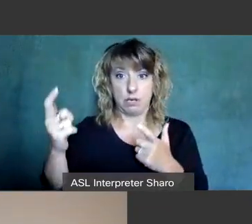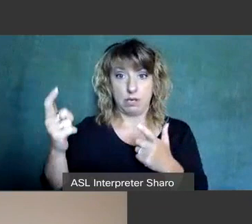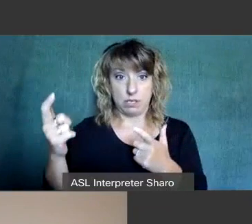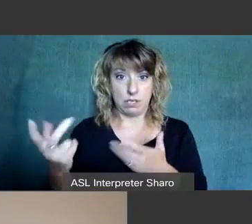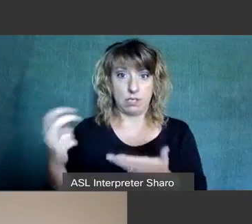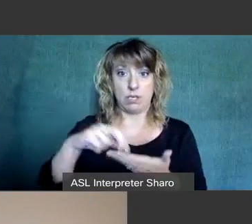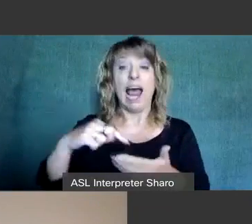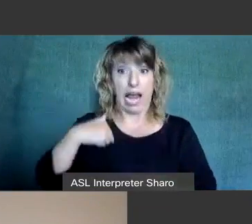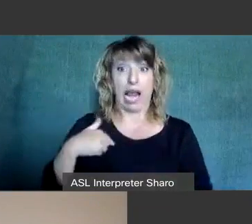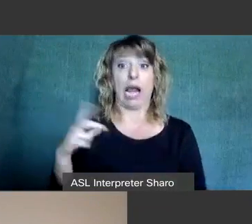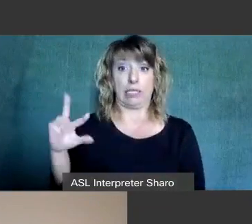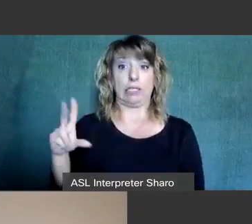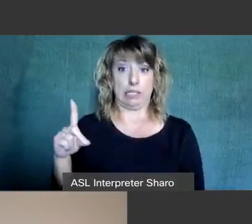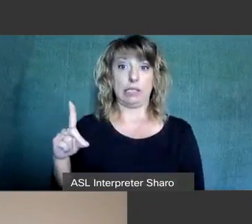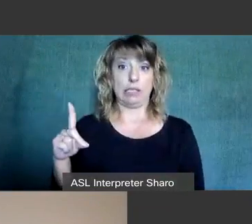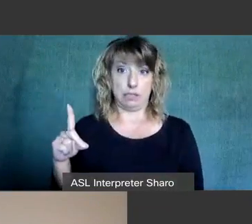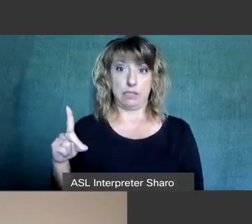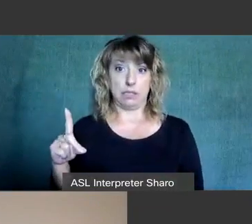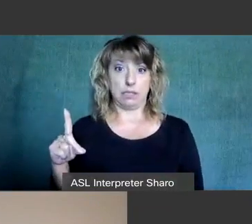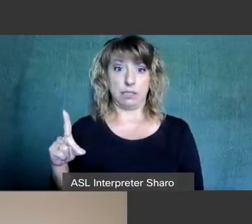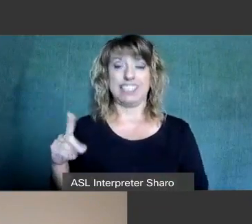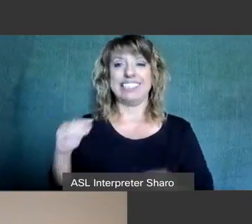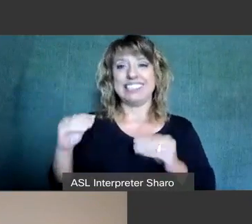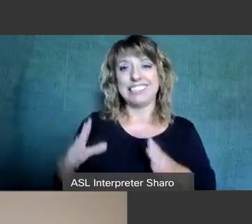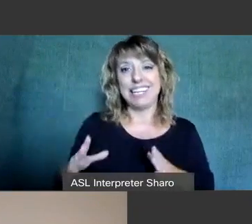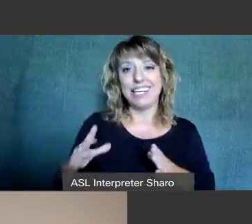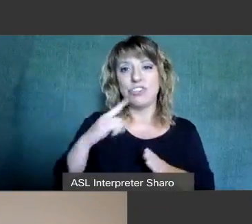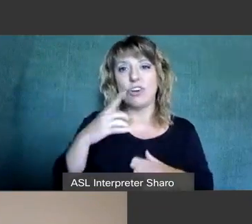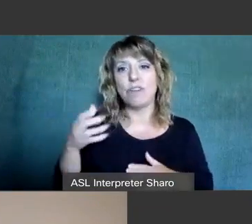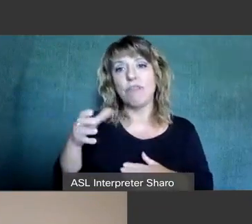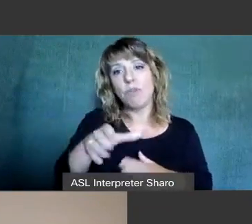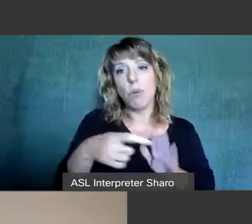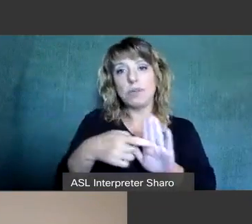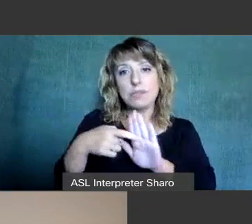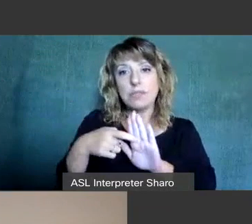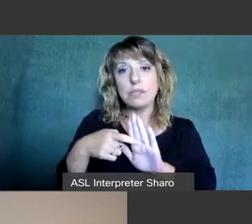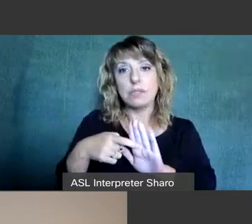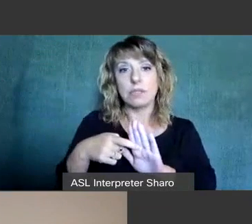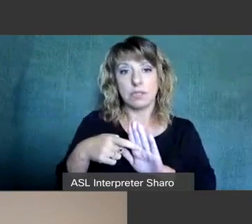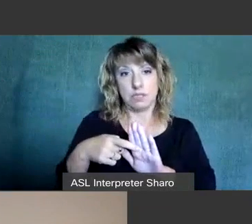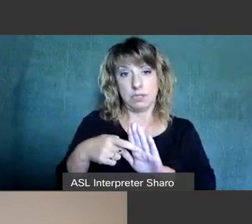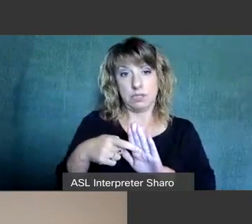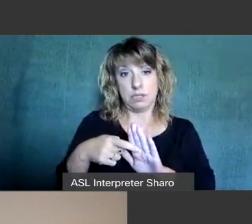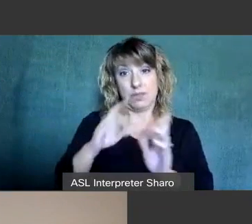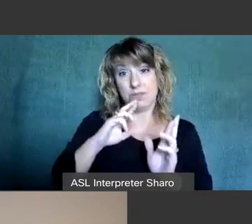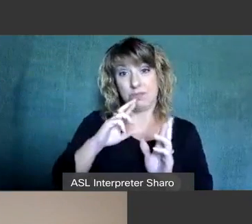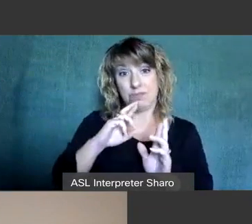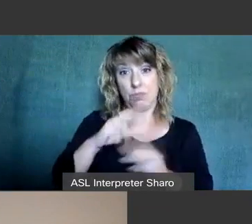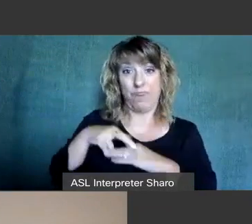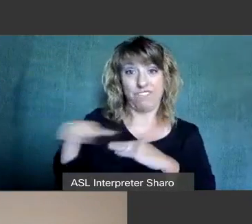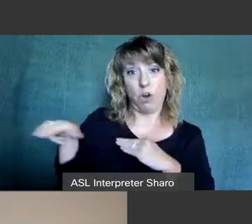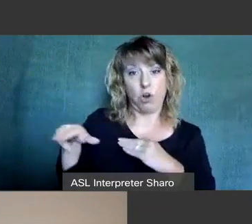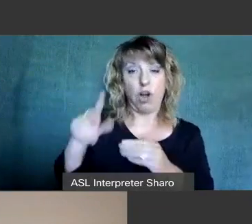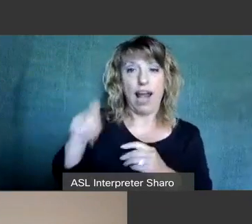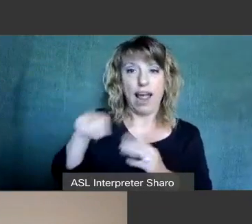committed that act the teachers are uh mandatory um uh referrals they have to